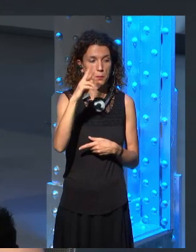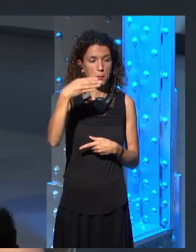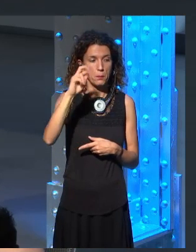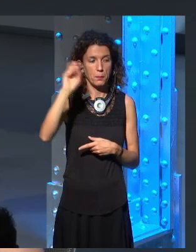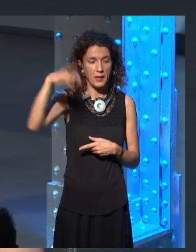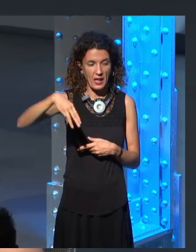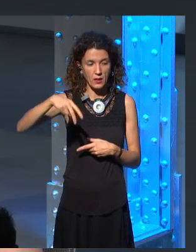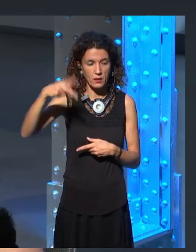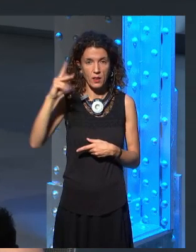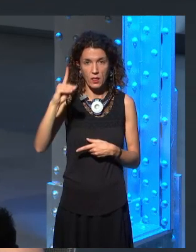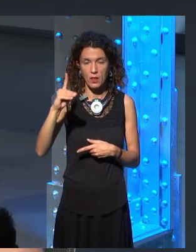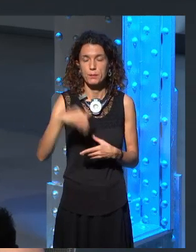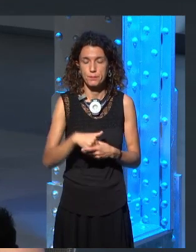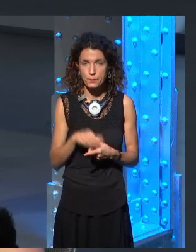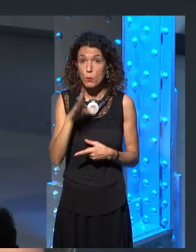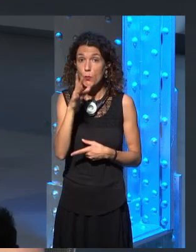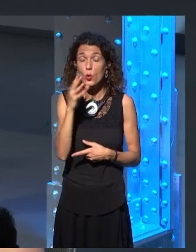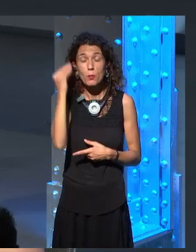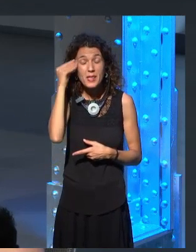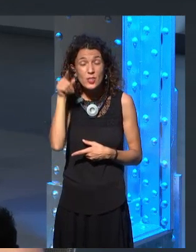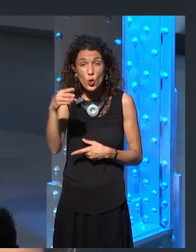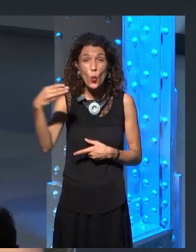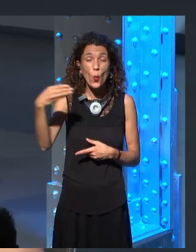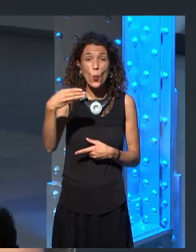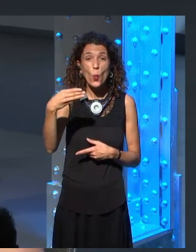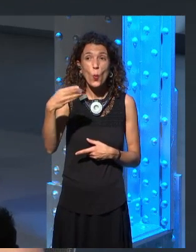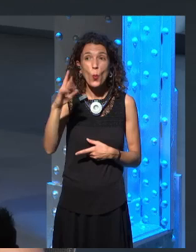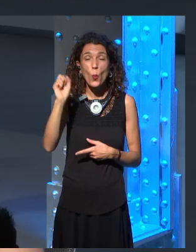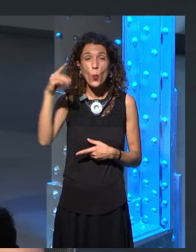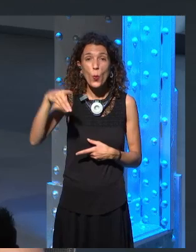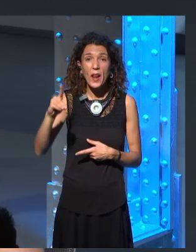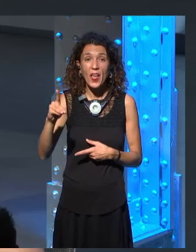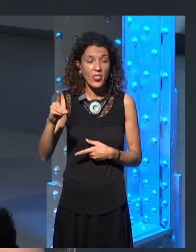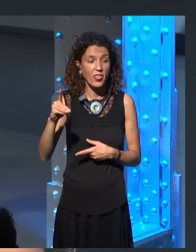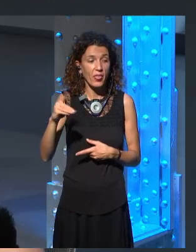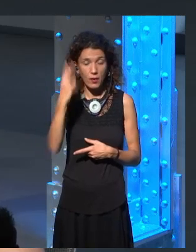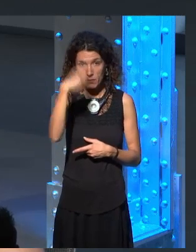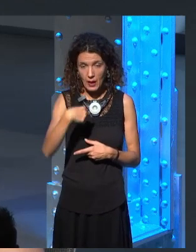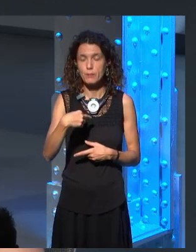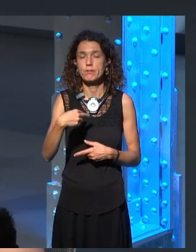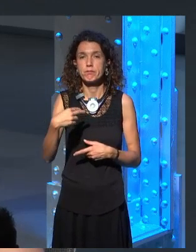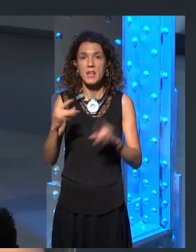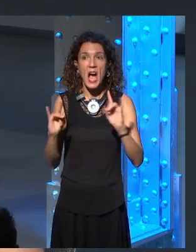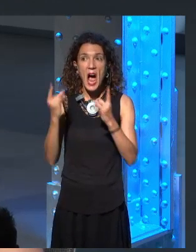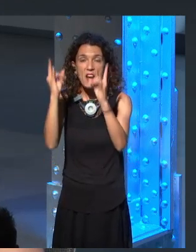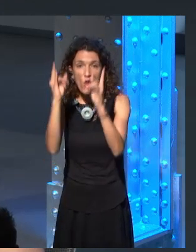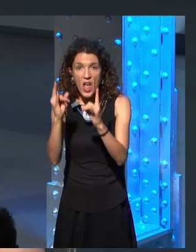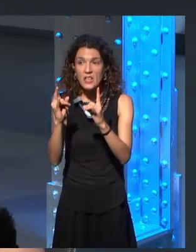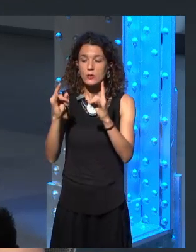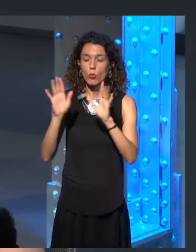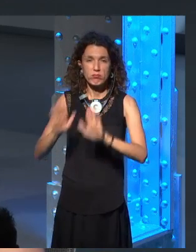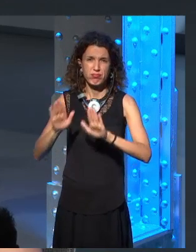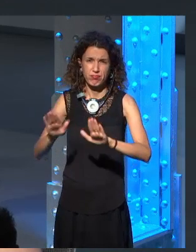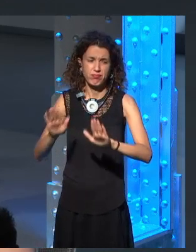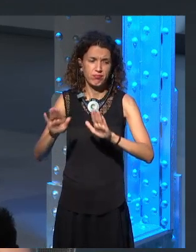the weirwood. I think he's going to stay there. And I think perhaps he's going to see what happens.